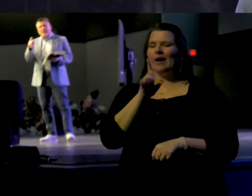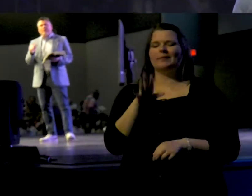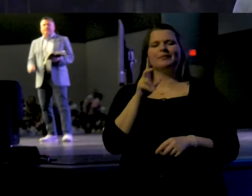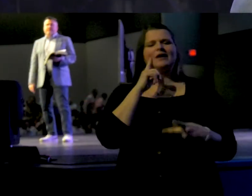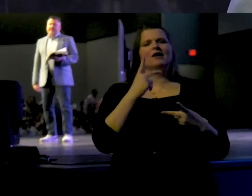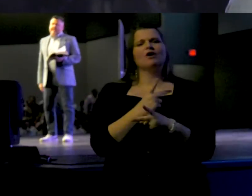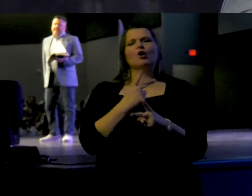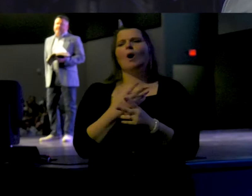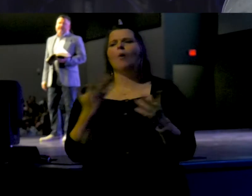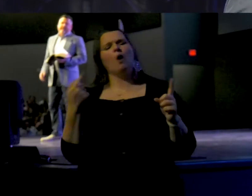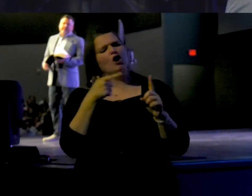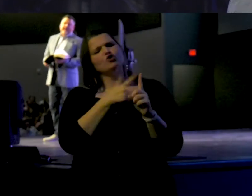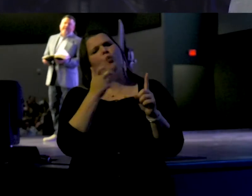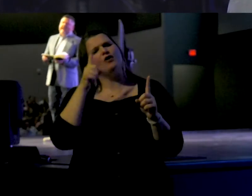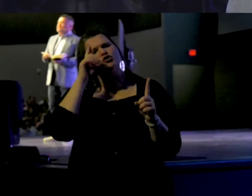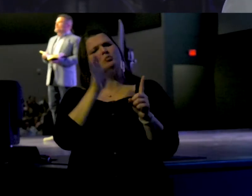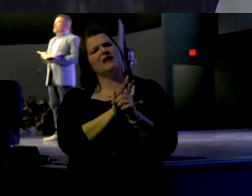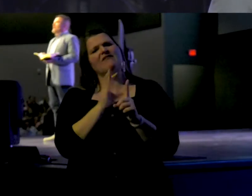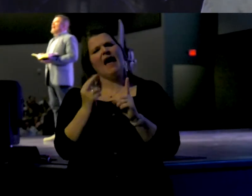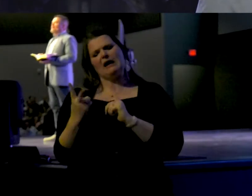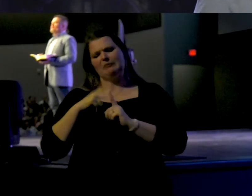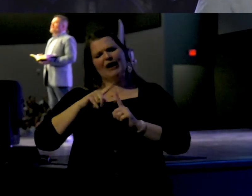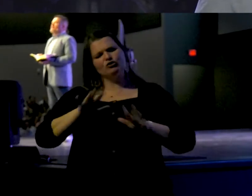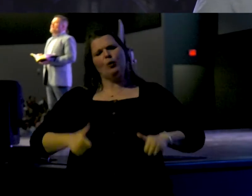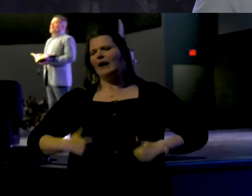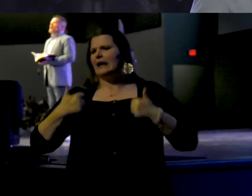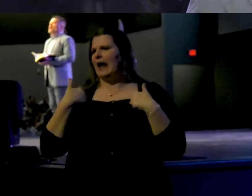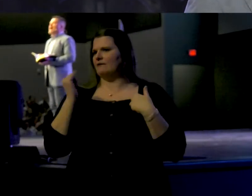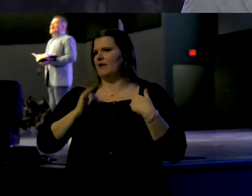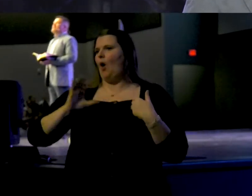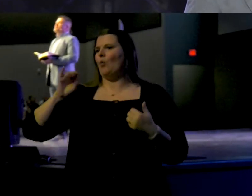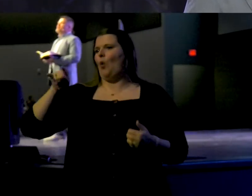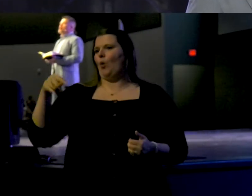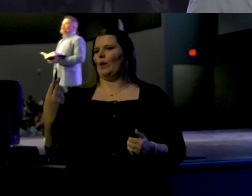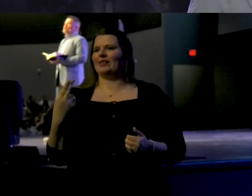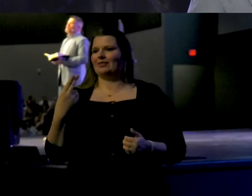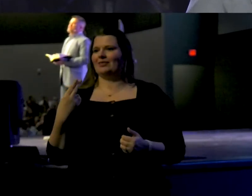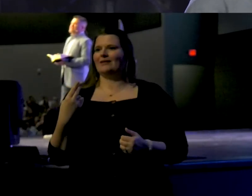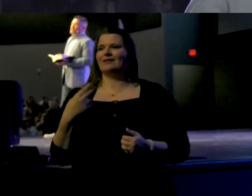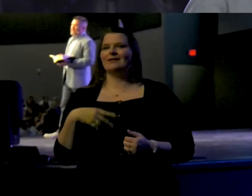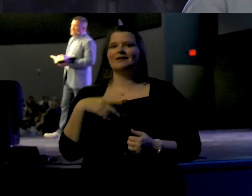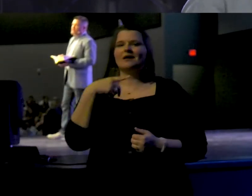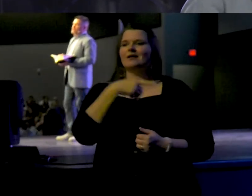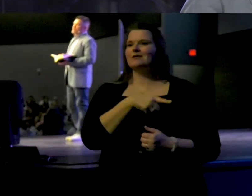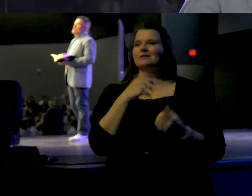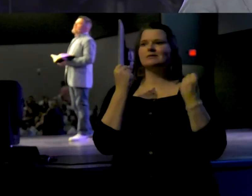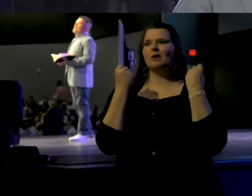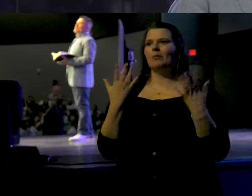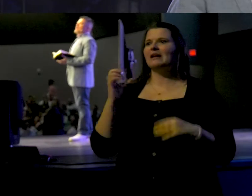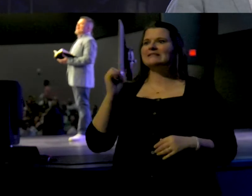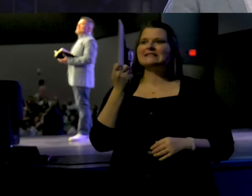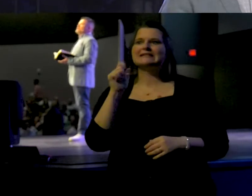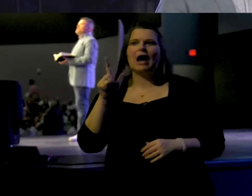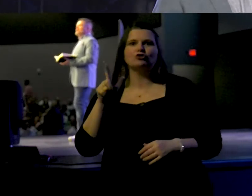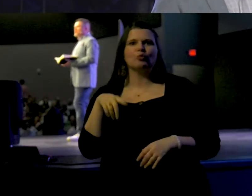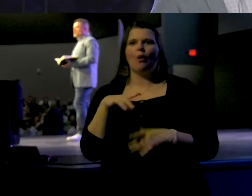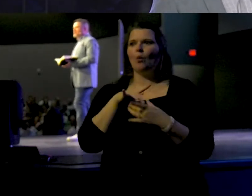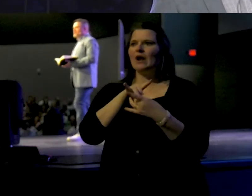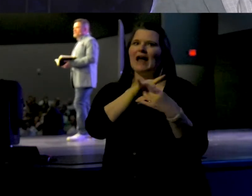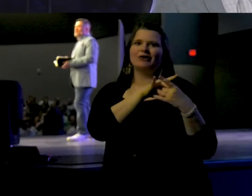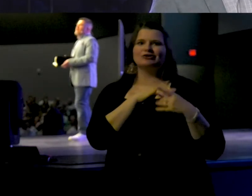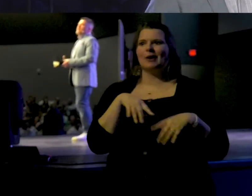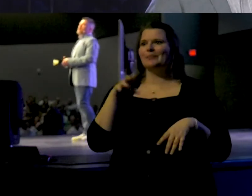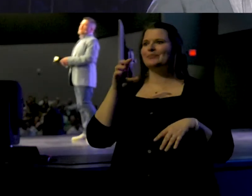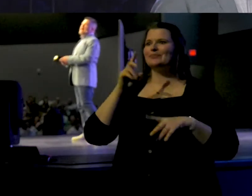out what you want to believe and apply that to your life. There were gods to sexual relations. There were gods to